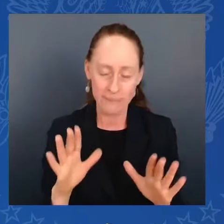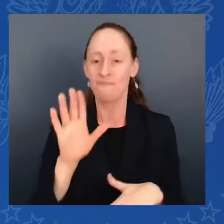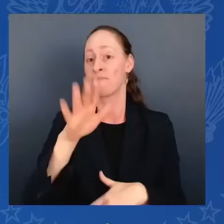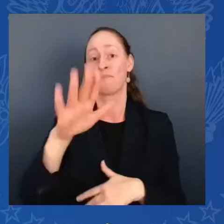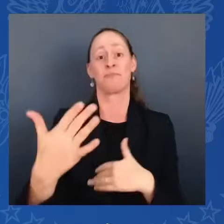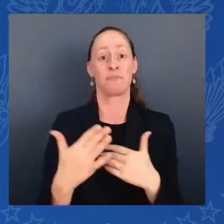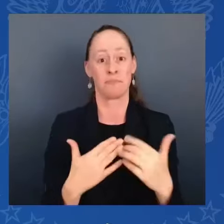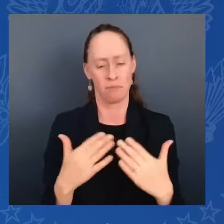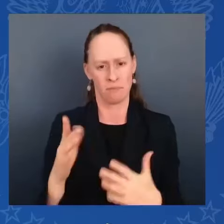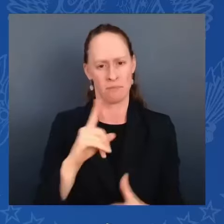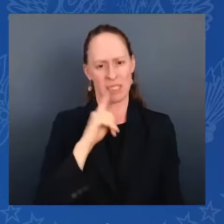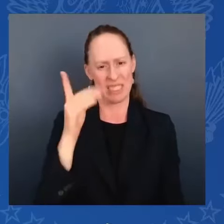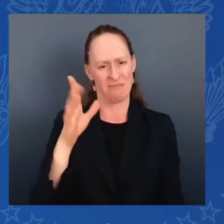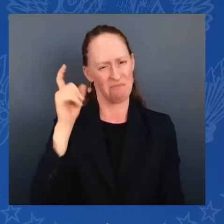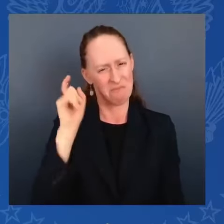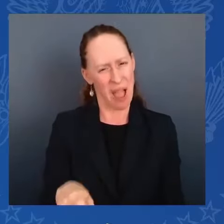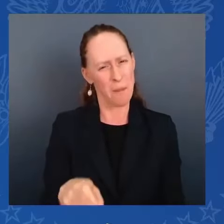America.